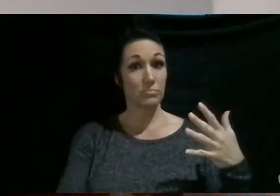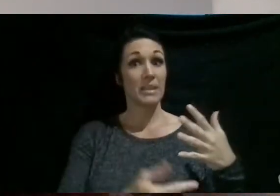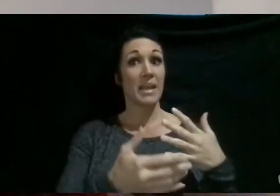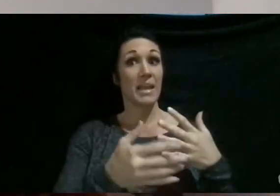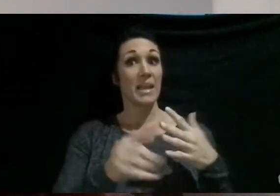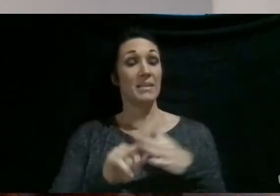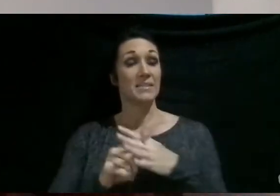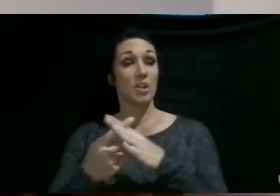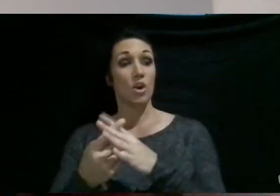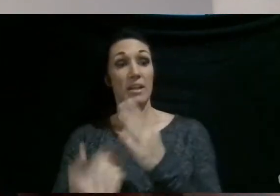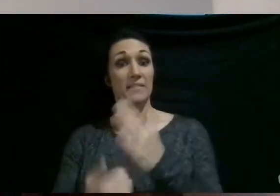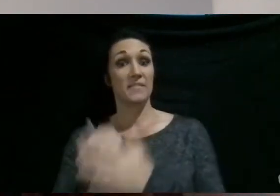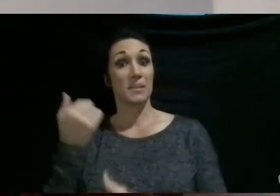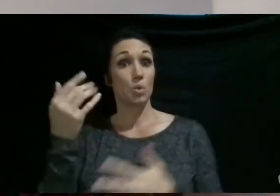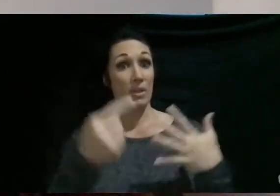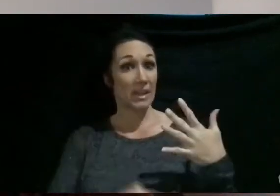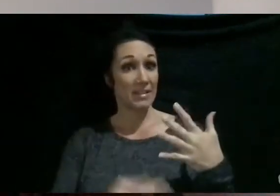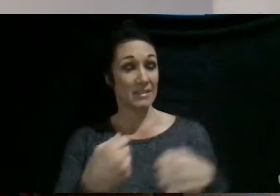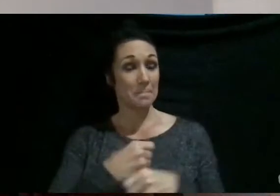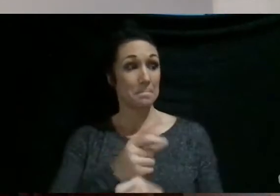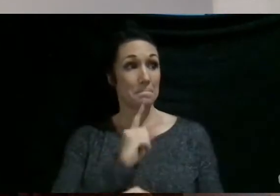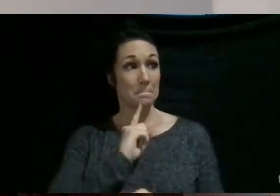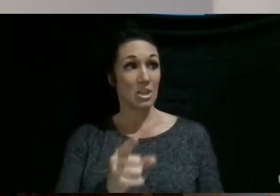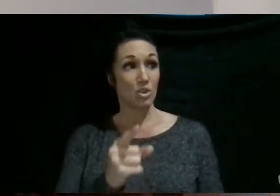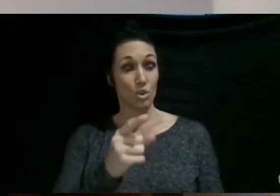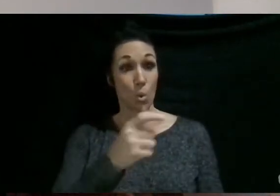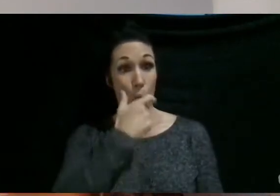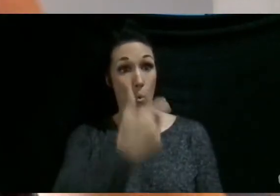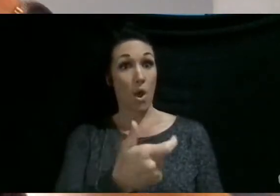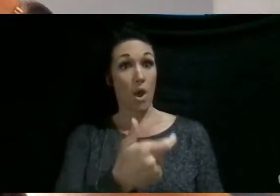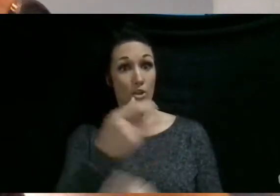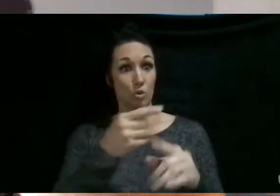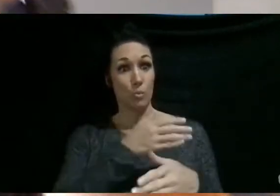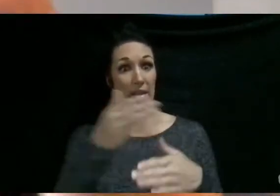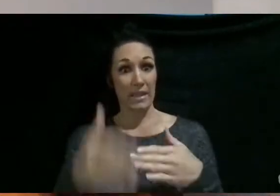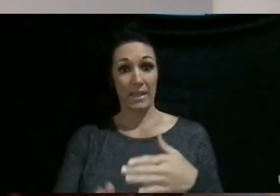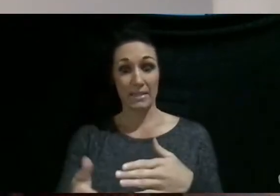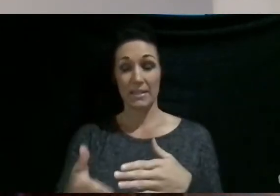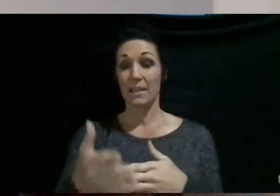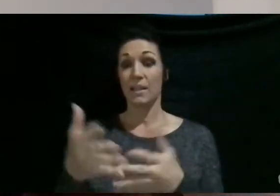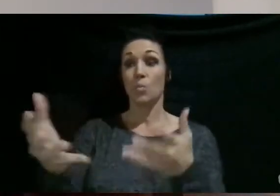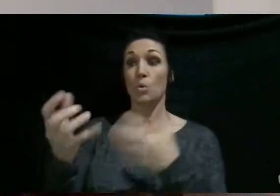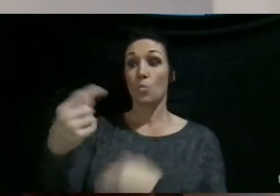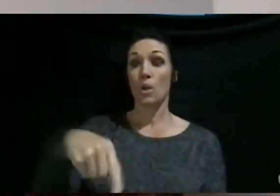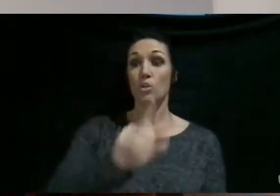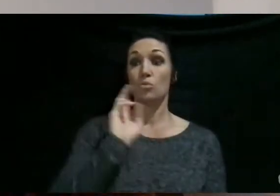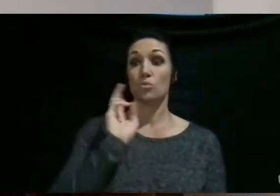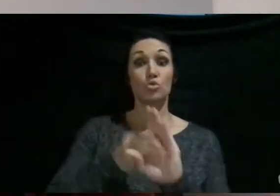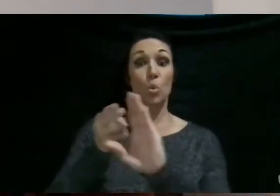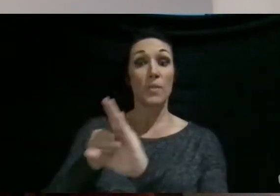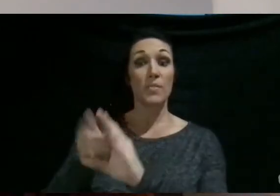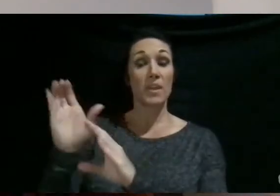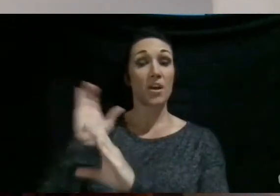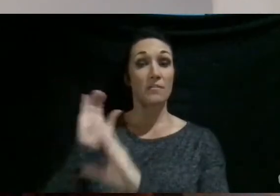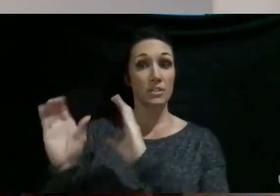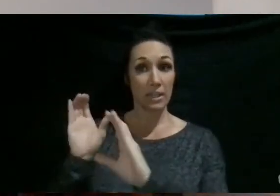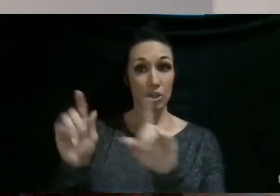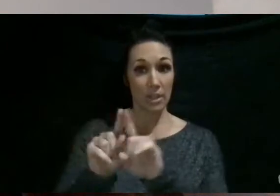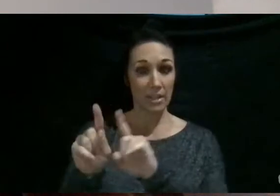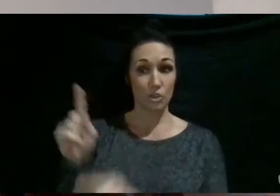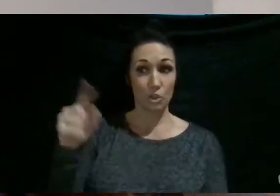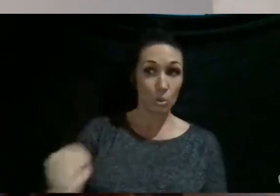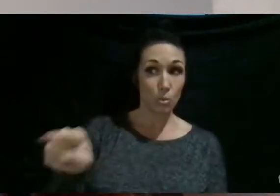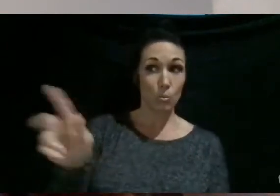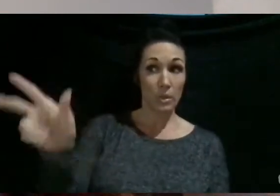new things. So make sure to watch it to the end. Also, we want you to be a part of this conversation. So as you hear them